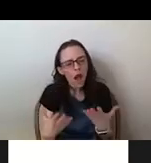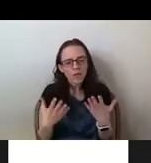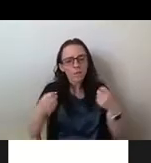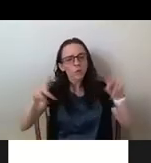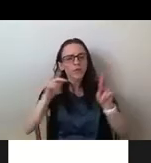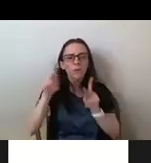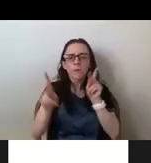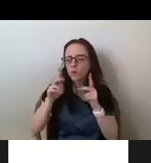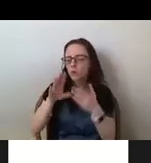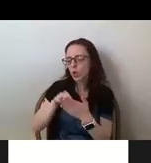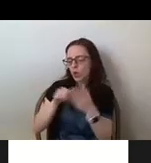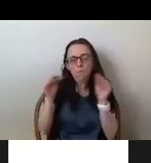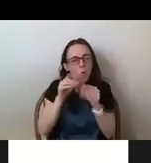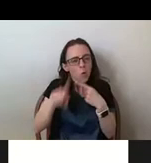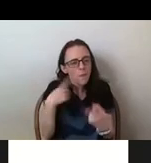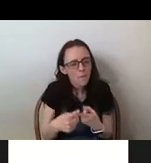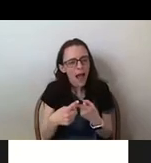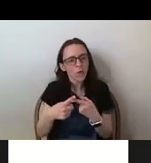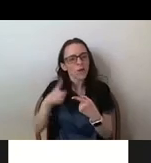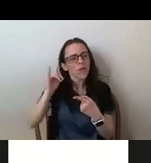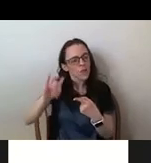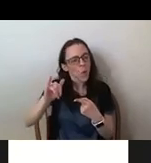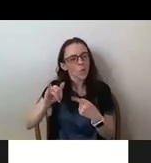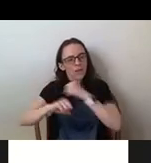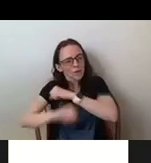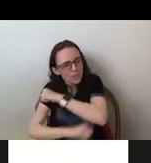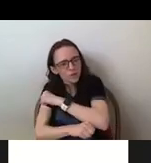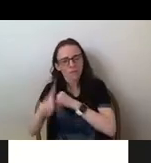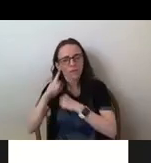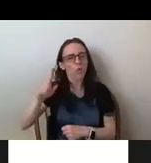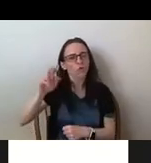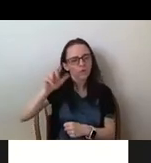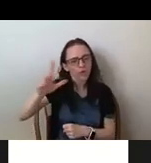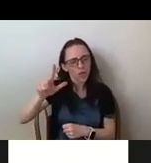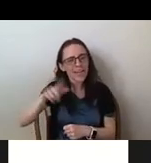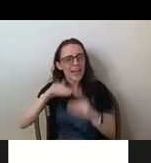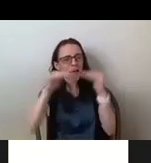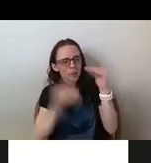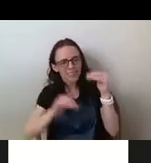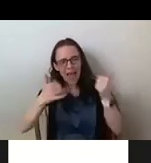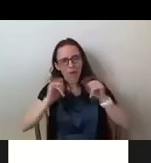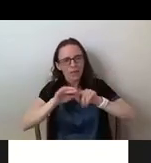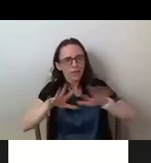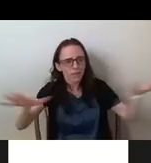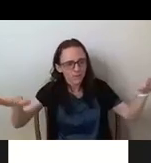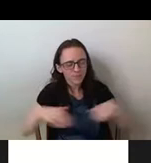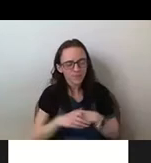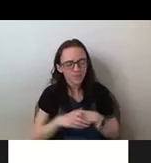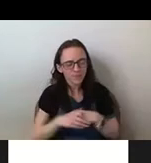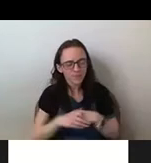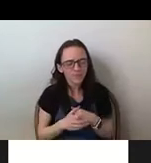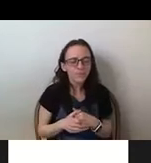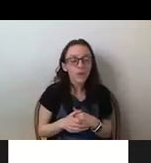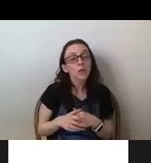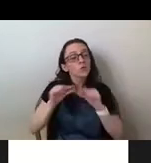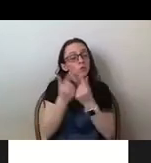more about the historical foundations of our racial inequities. And the exhibition locations that we're in contact with right now include